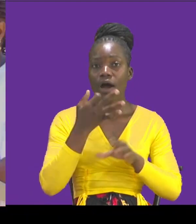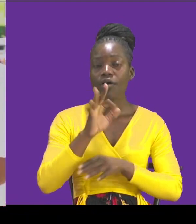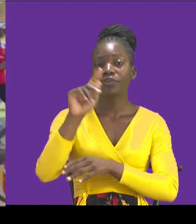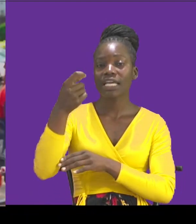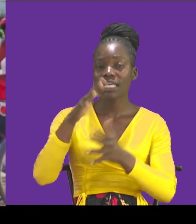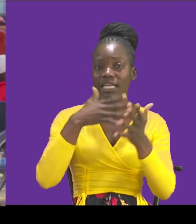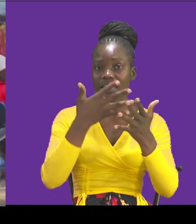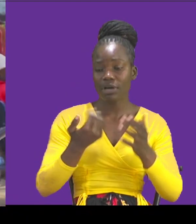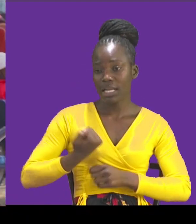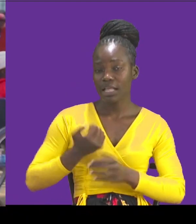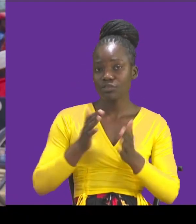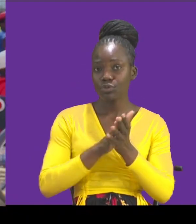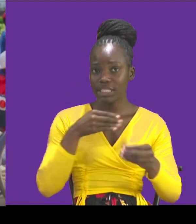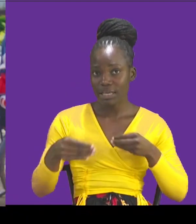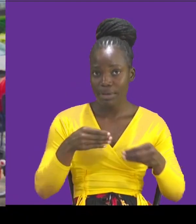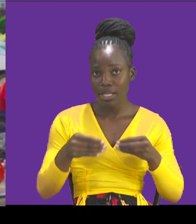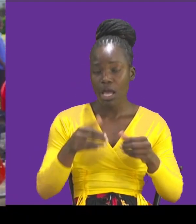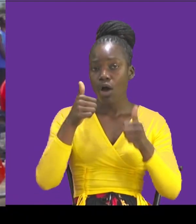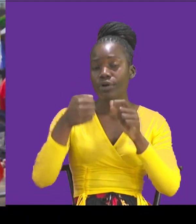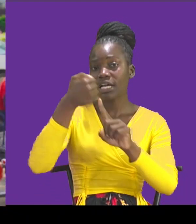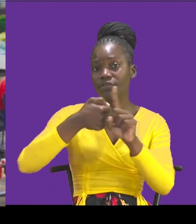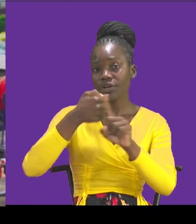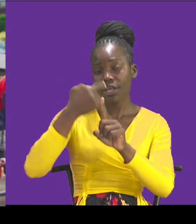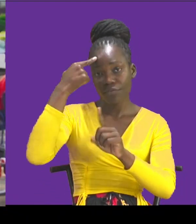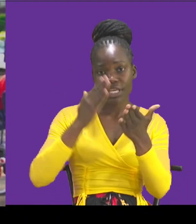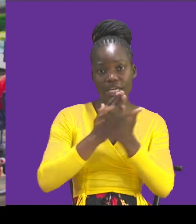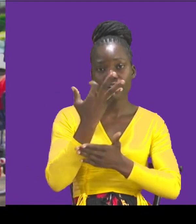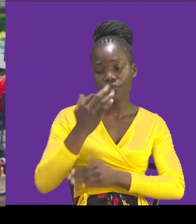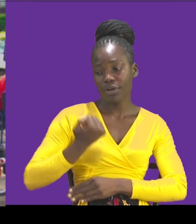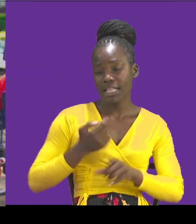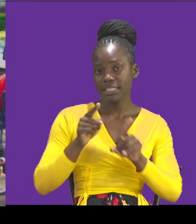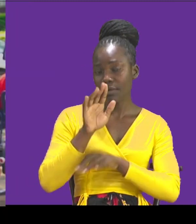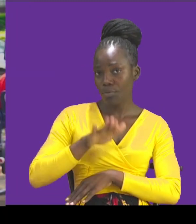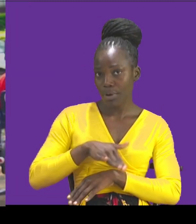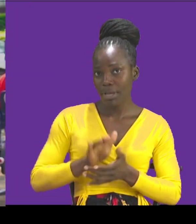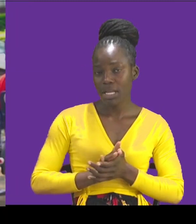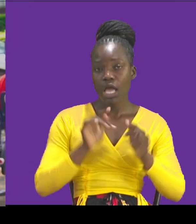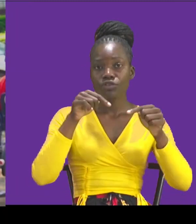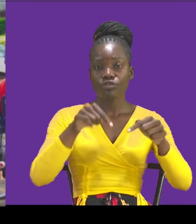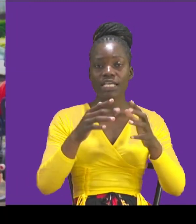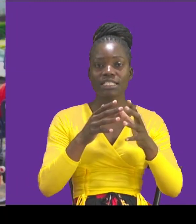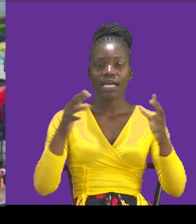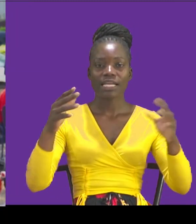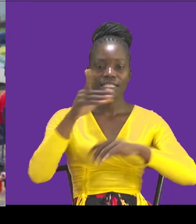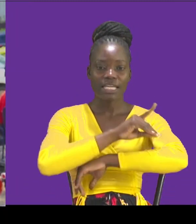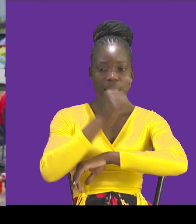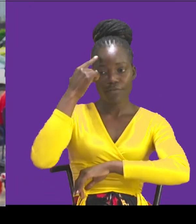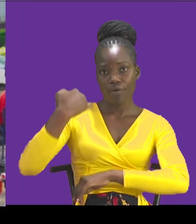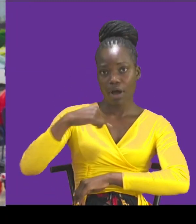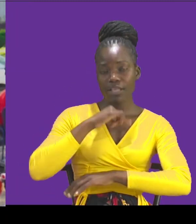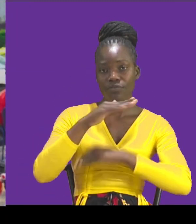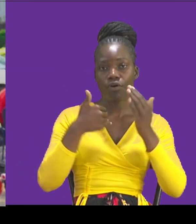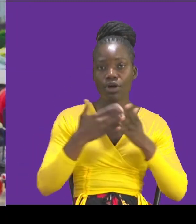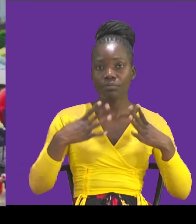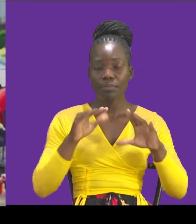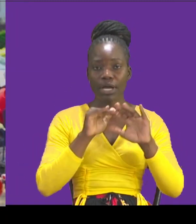Girls with Disabilities which advocates for the rights of girls and women. Today is a great day for us, for all of us